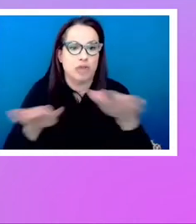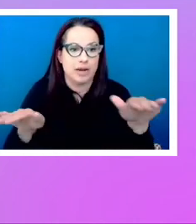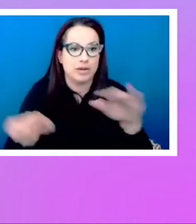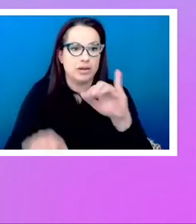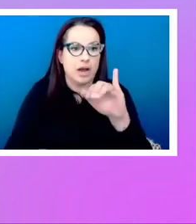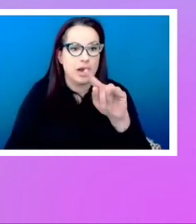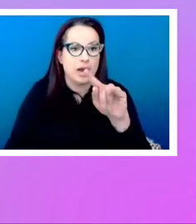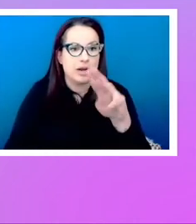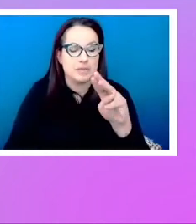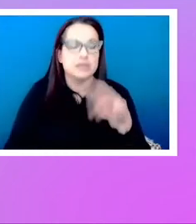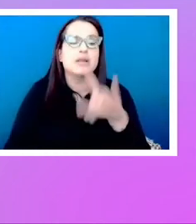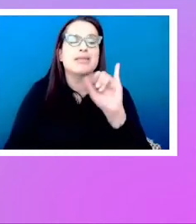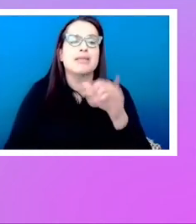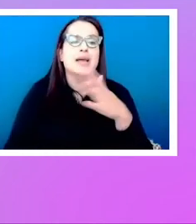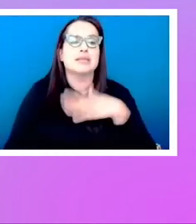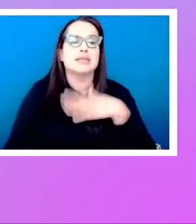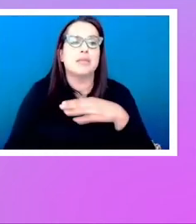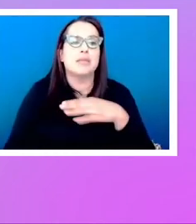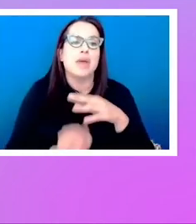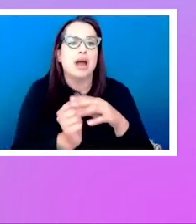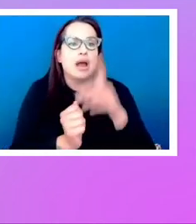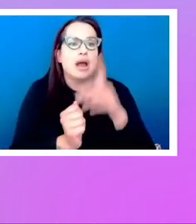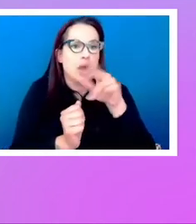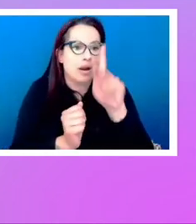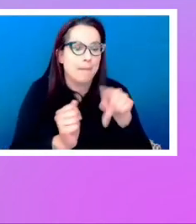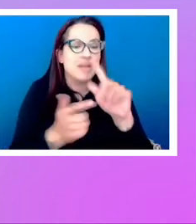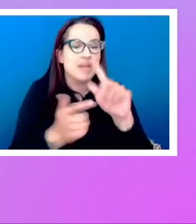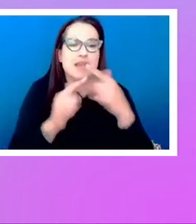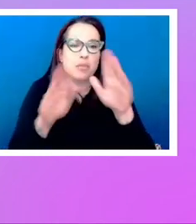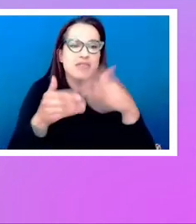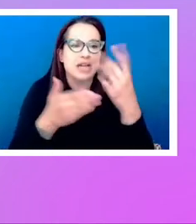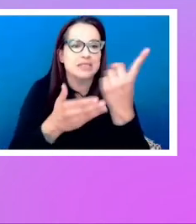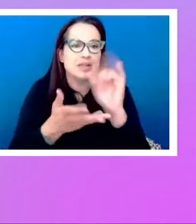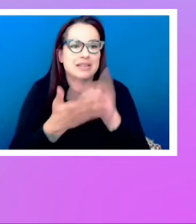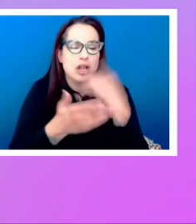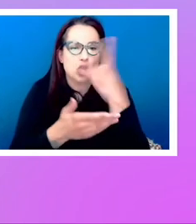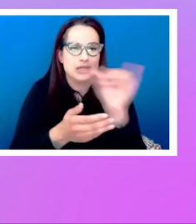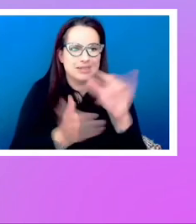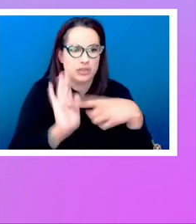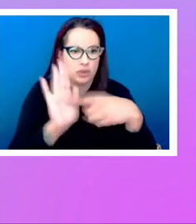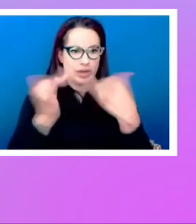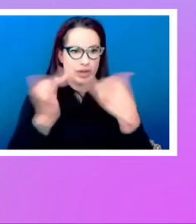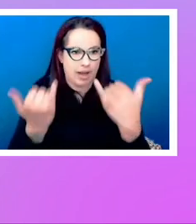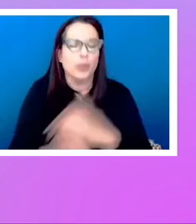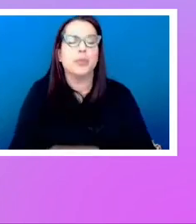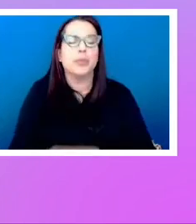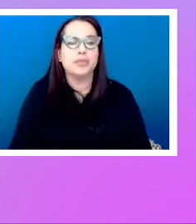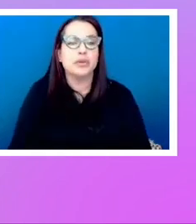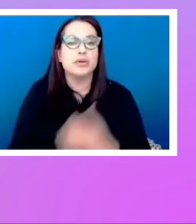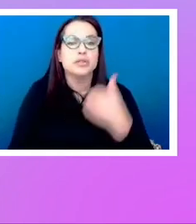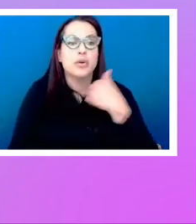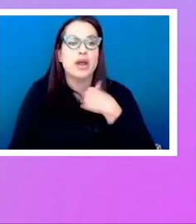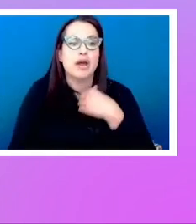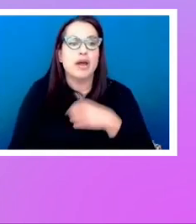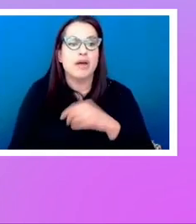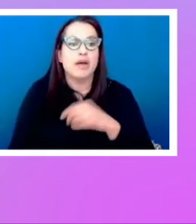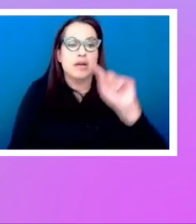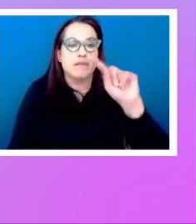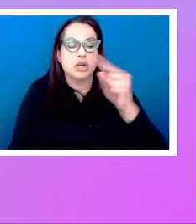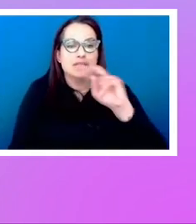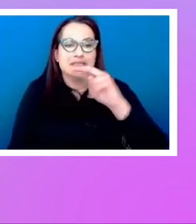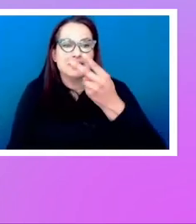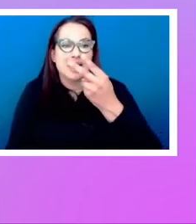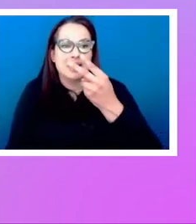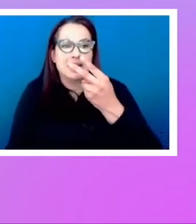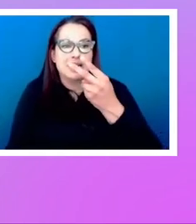So that's my markup. And that gives me something that looks like this. So there's the first and the second div. They're next